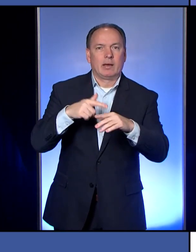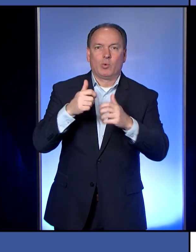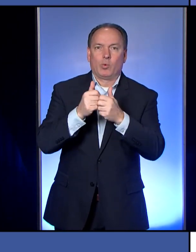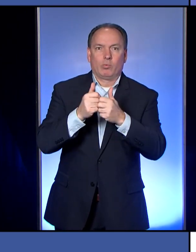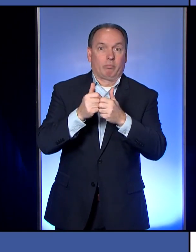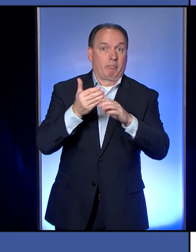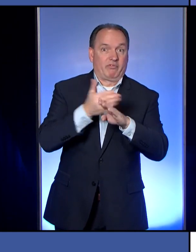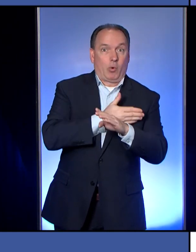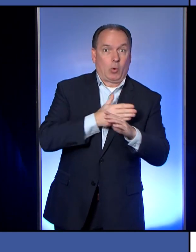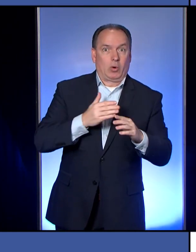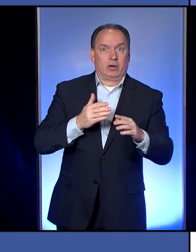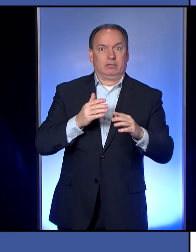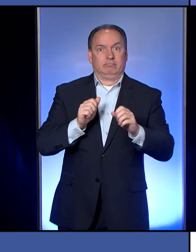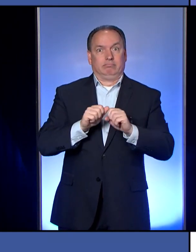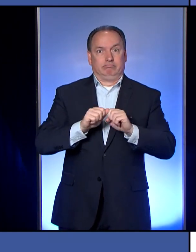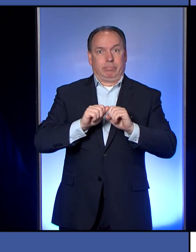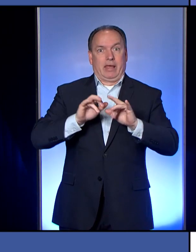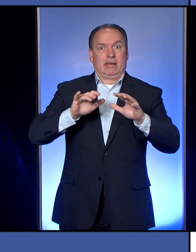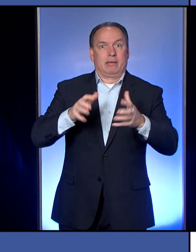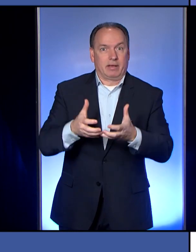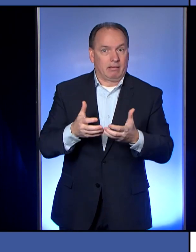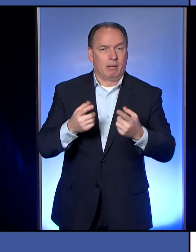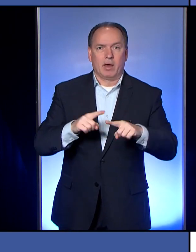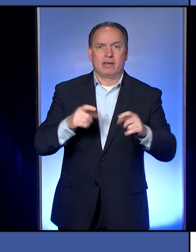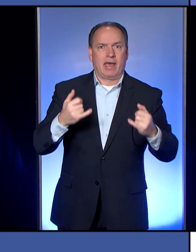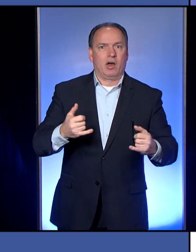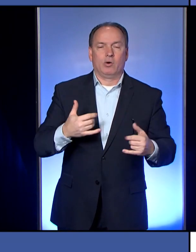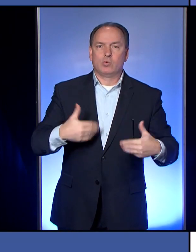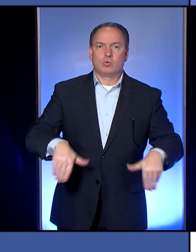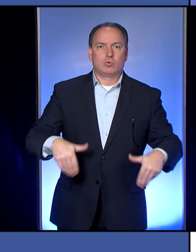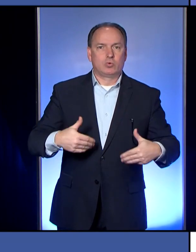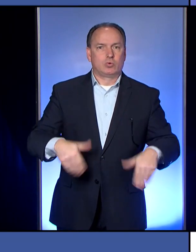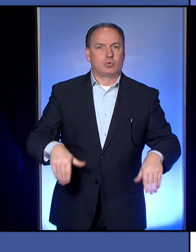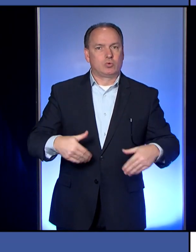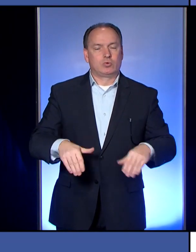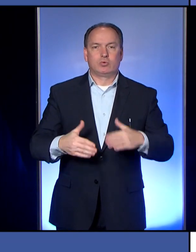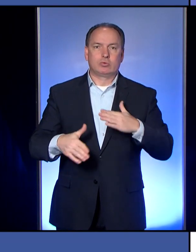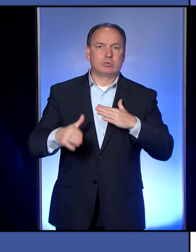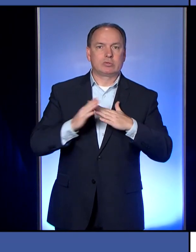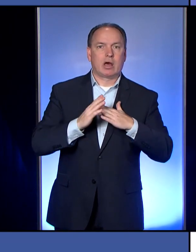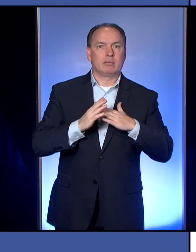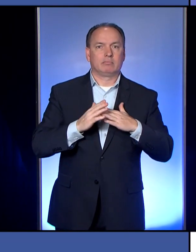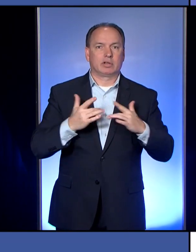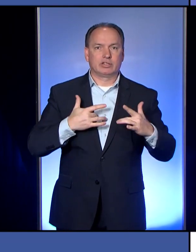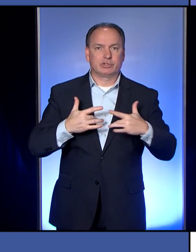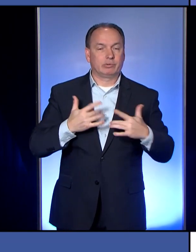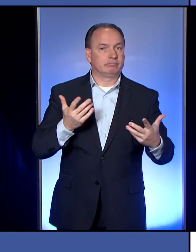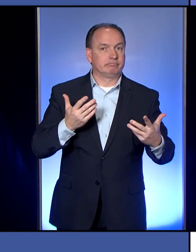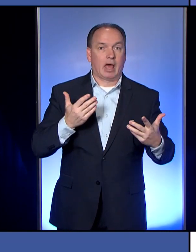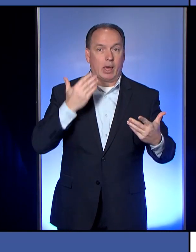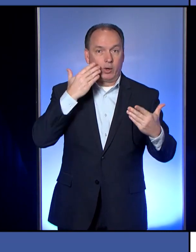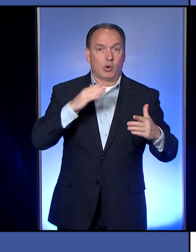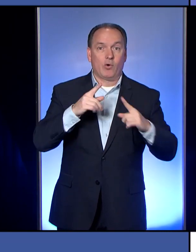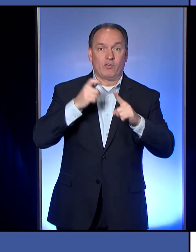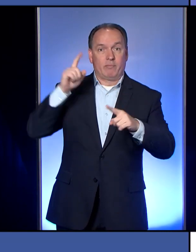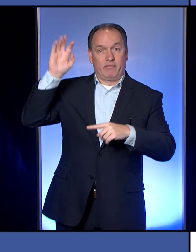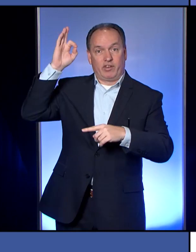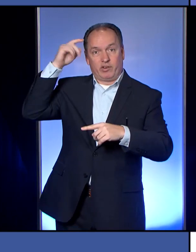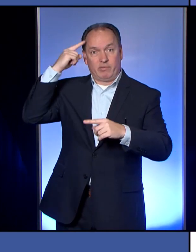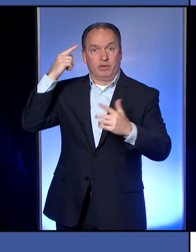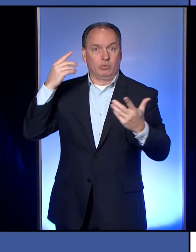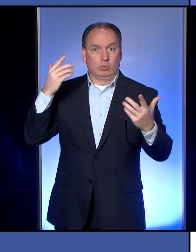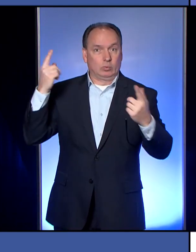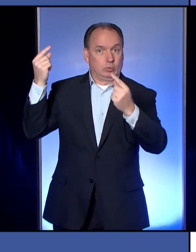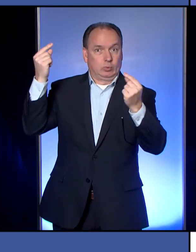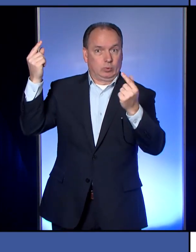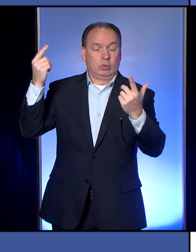are in an unprecedented time. You know, I don't know what is going to come out of the federal government. Obviously, in county government,